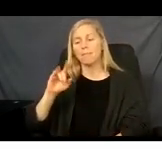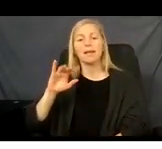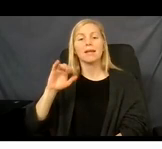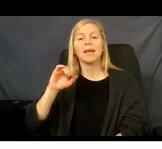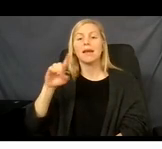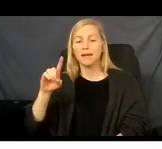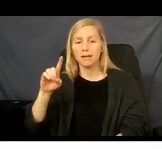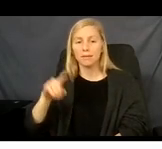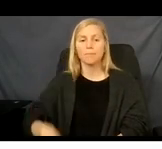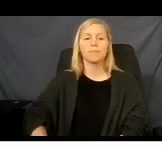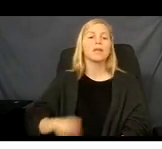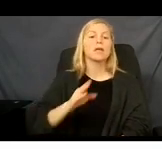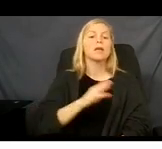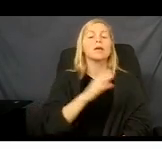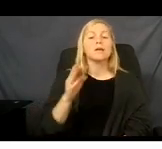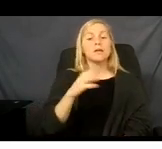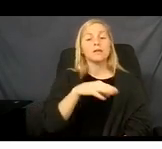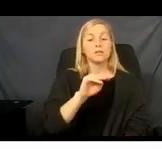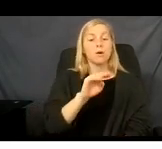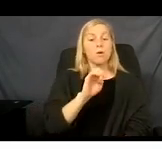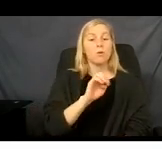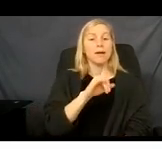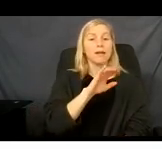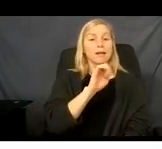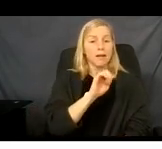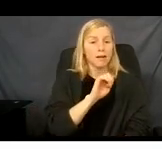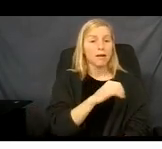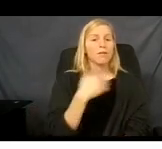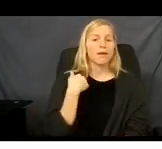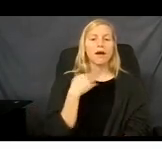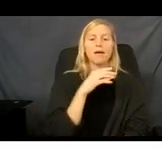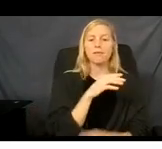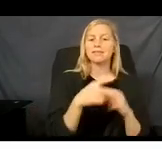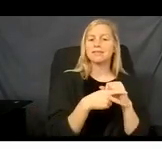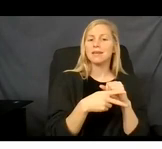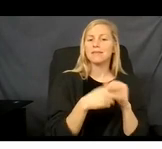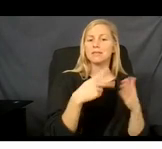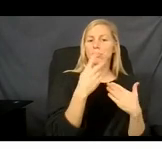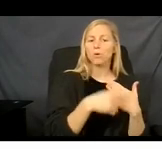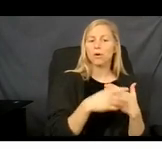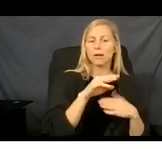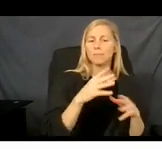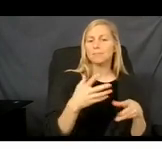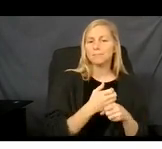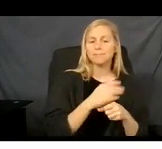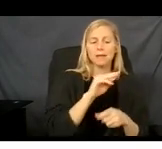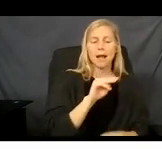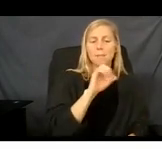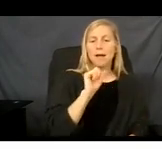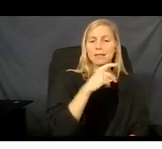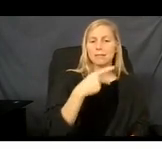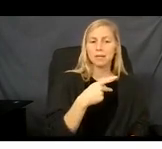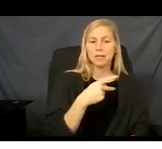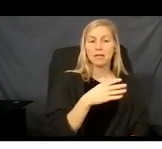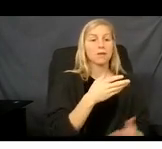MSP, whereby Medicaid will be reimbursing whatever Medicare is deducting from